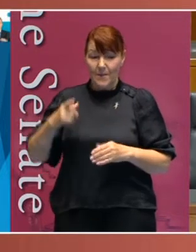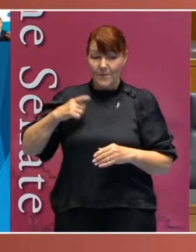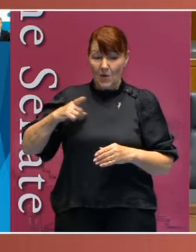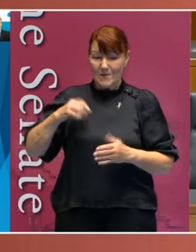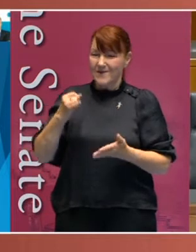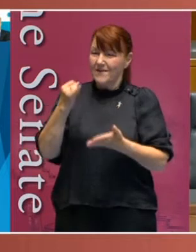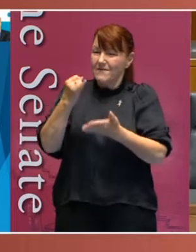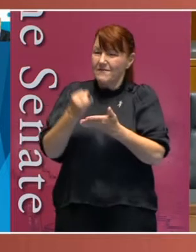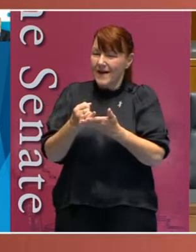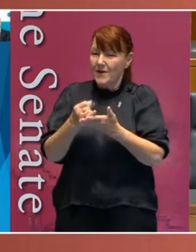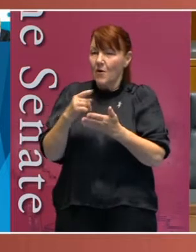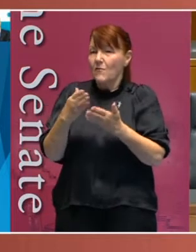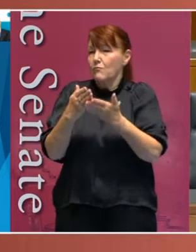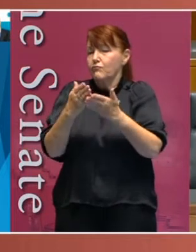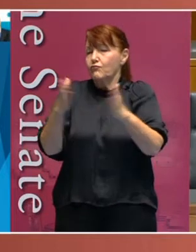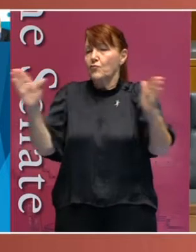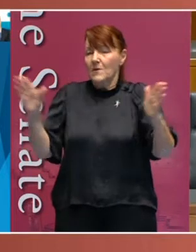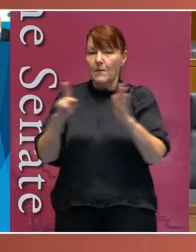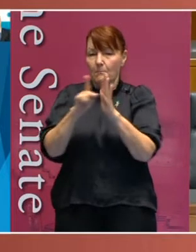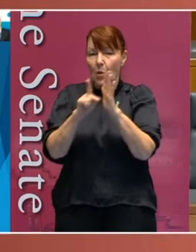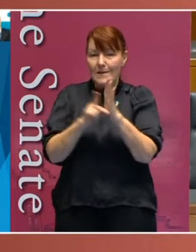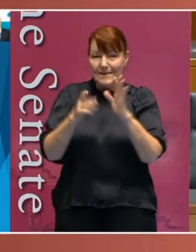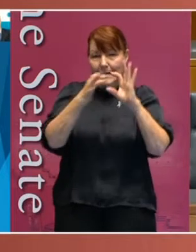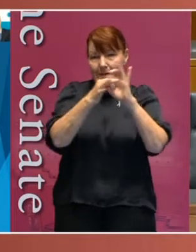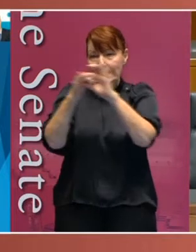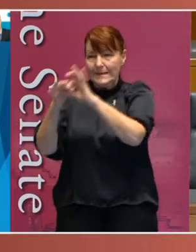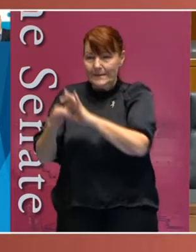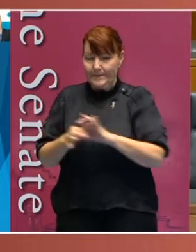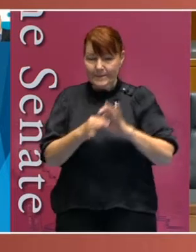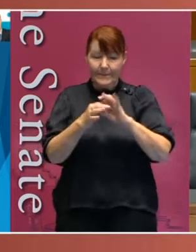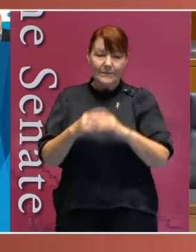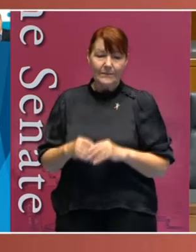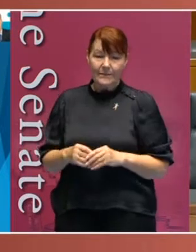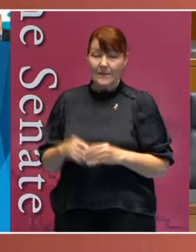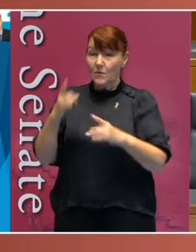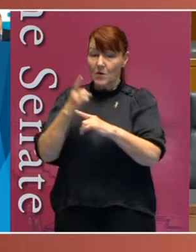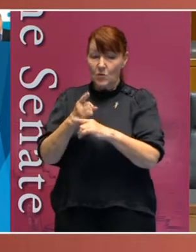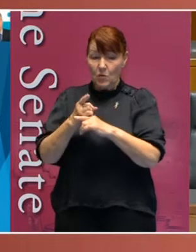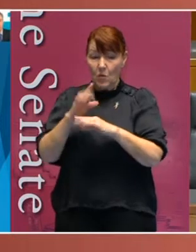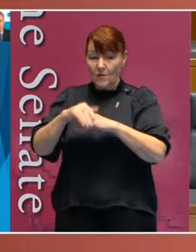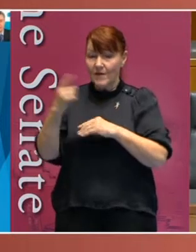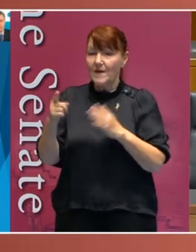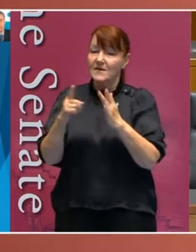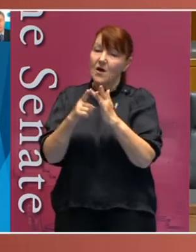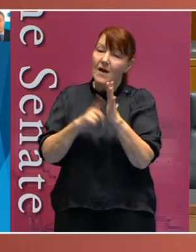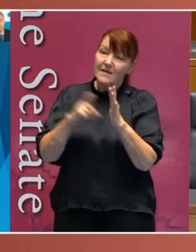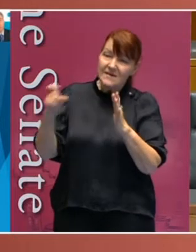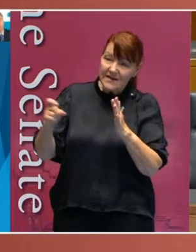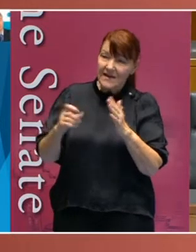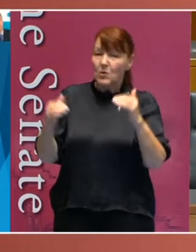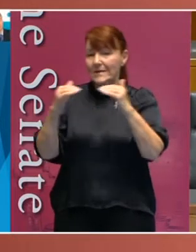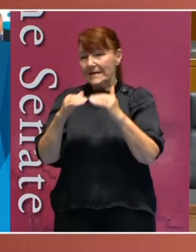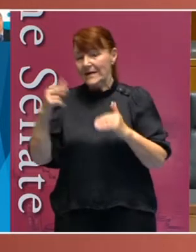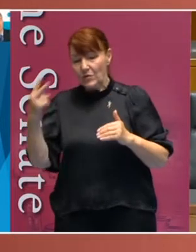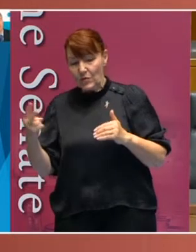of a broader policy construct. And when we talk about things such as ILC or we talk about things such as Tier